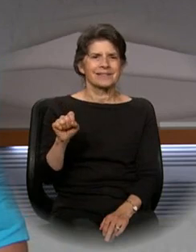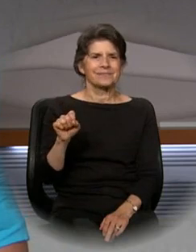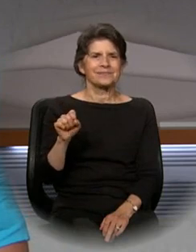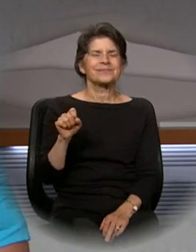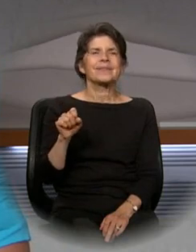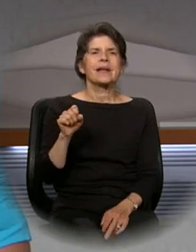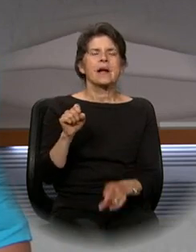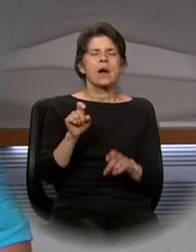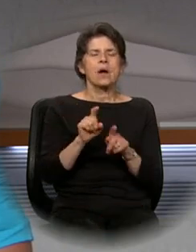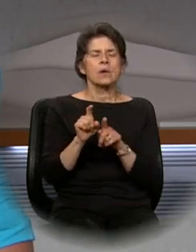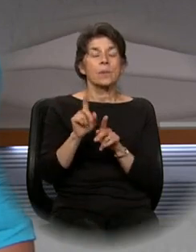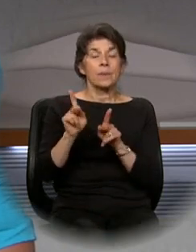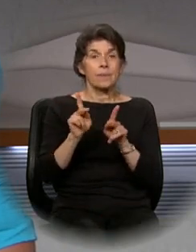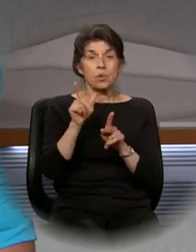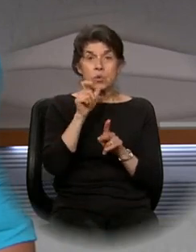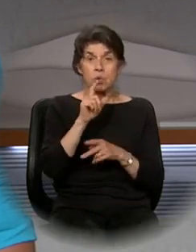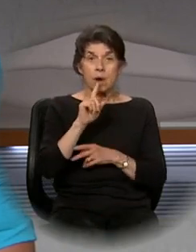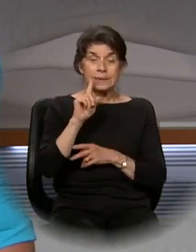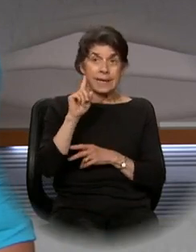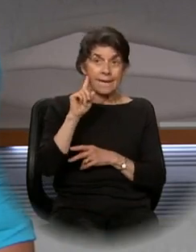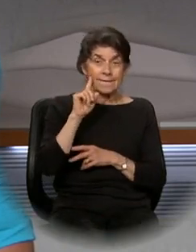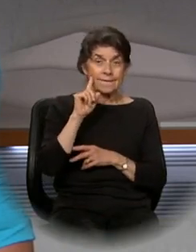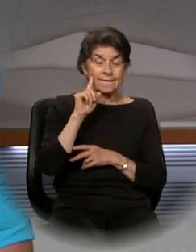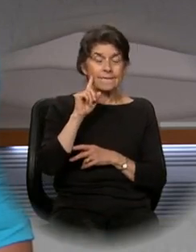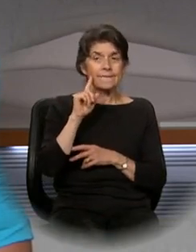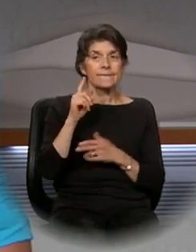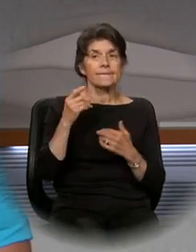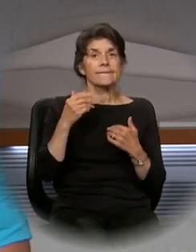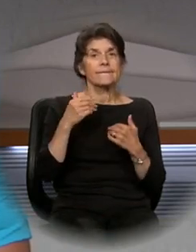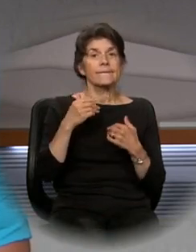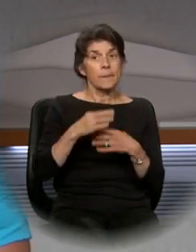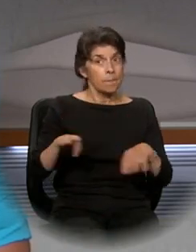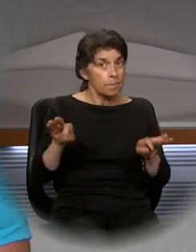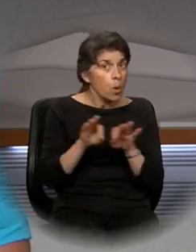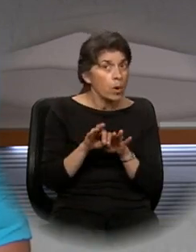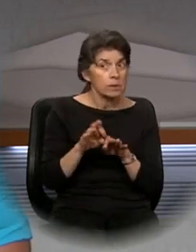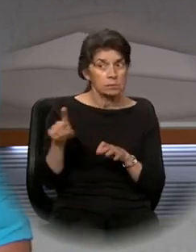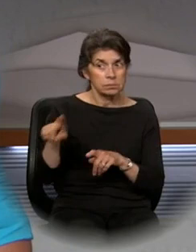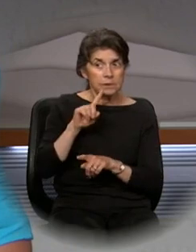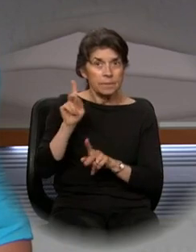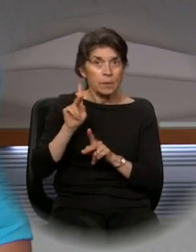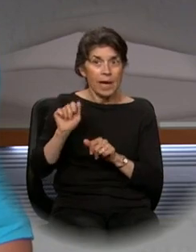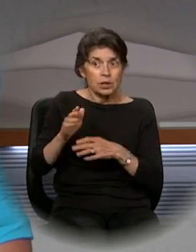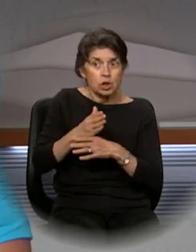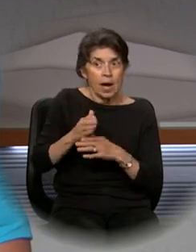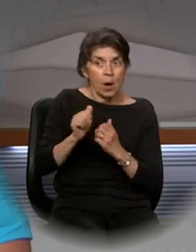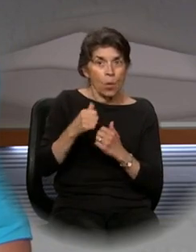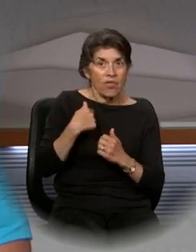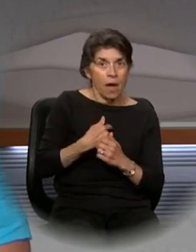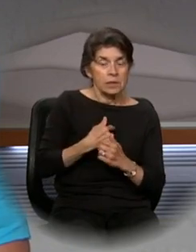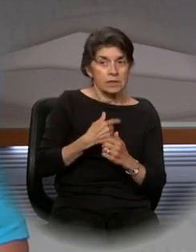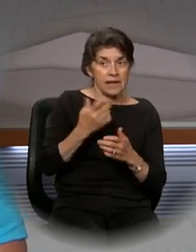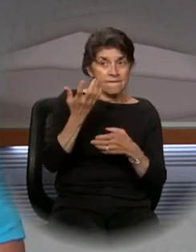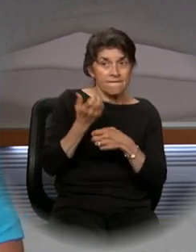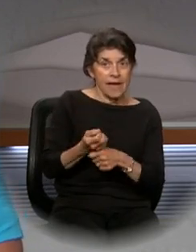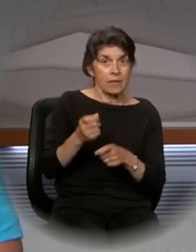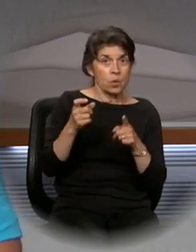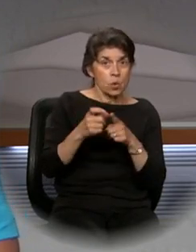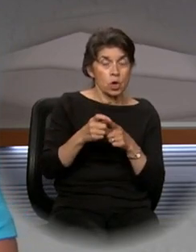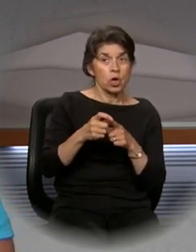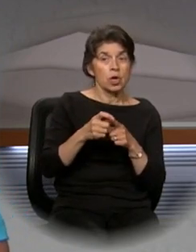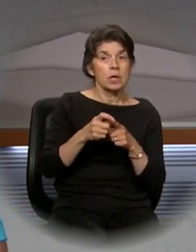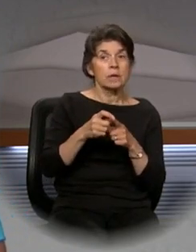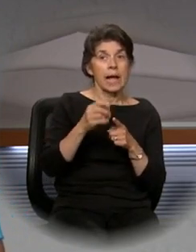are deaf or hard of hearing and the importance to ensure they can share with us in faith, word, and Eucharist.